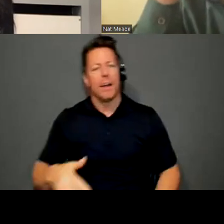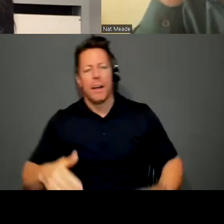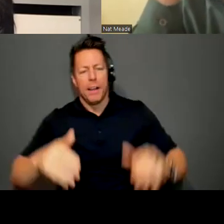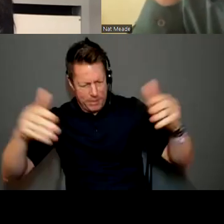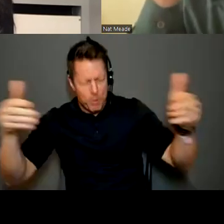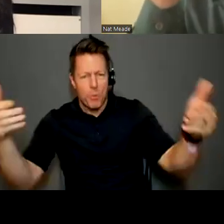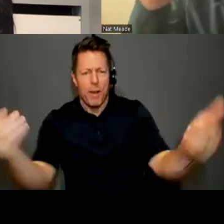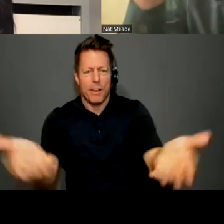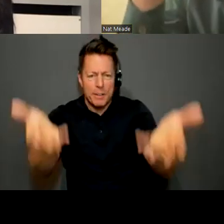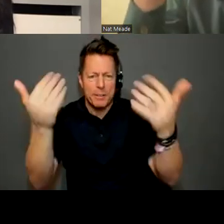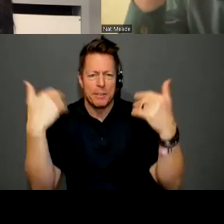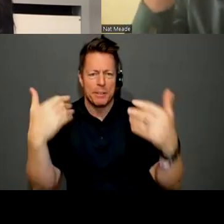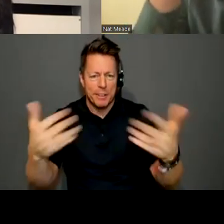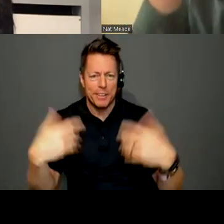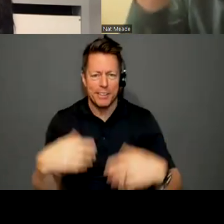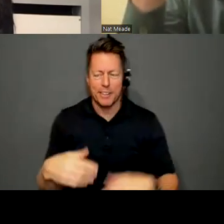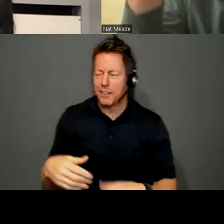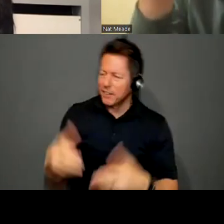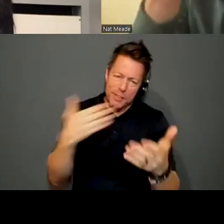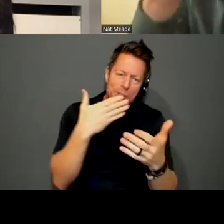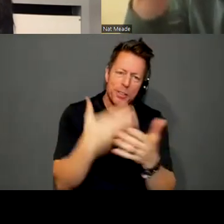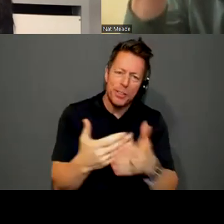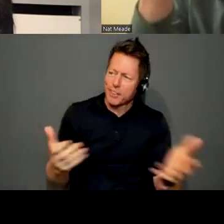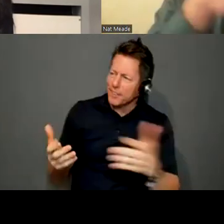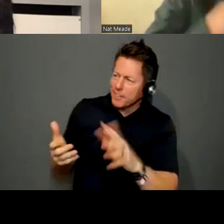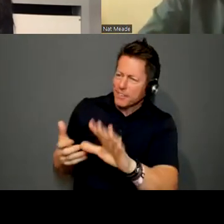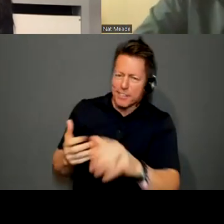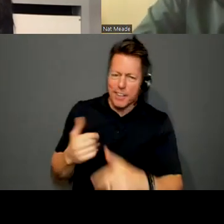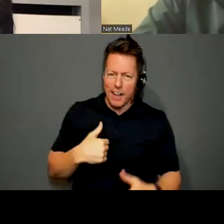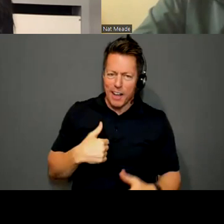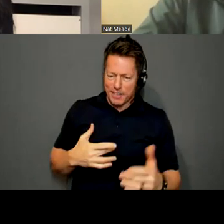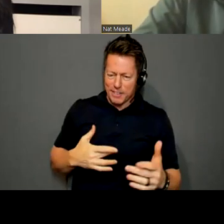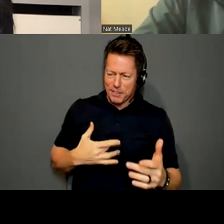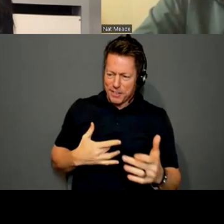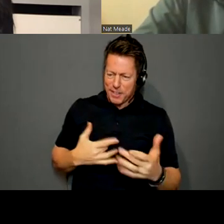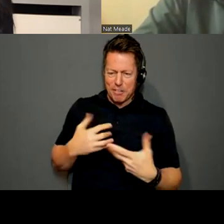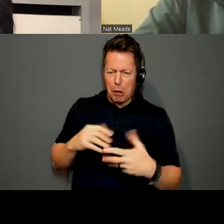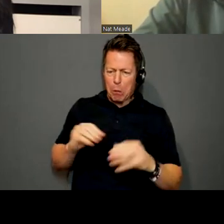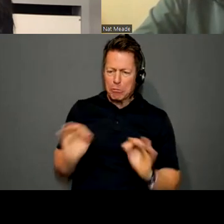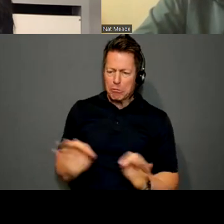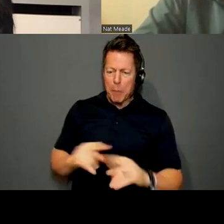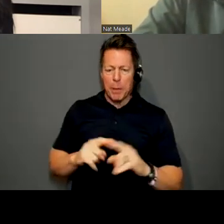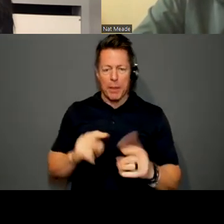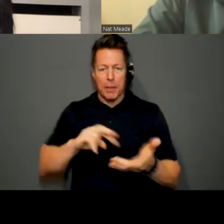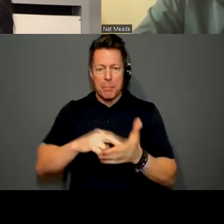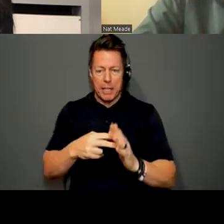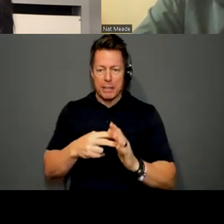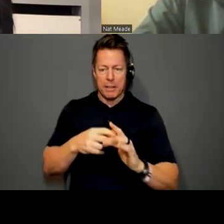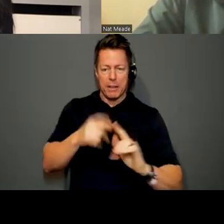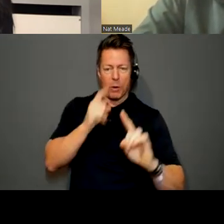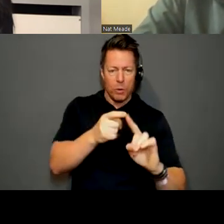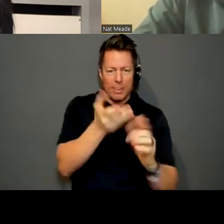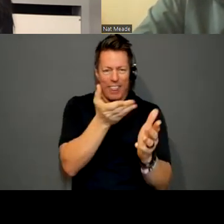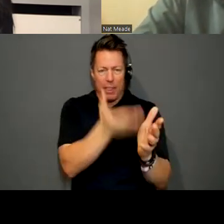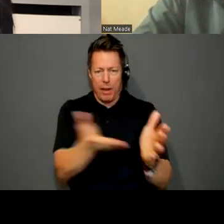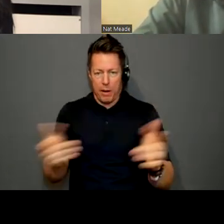welcome. Which is good. I mean, I do think it's not that it's disingenuous. I, I do think the meaning's there, but I, it's not